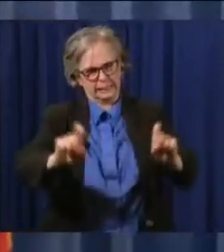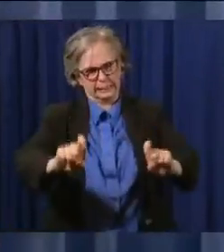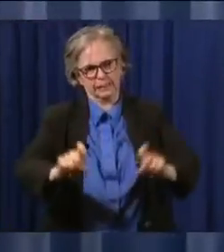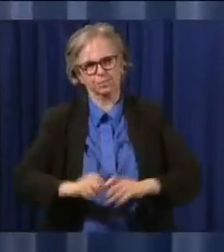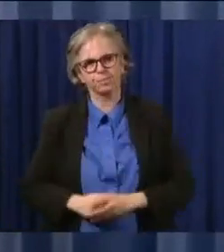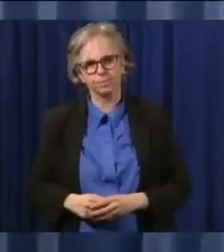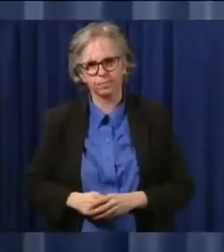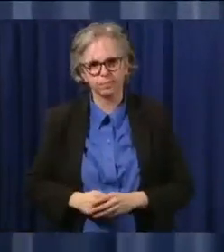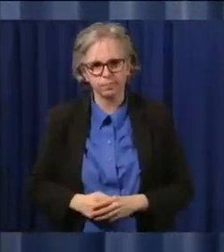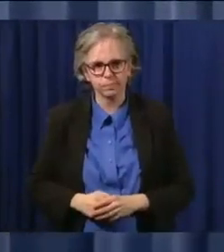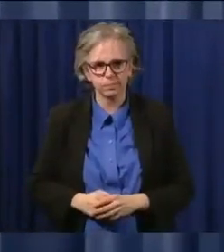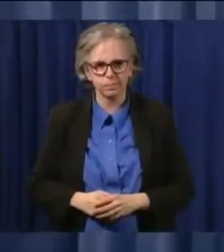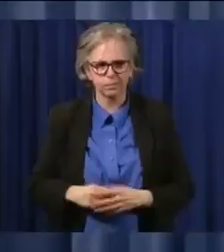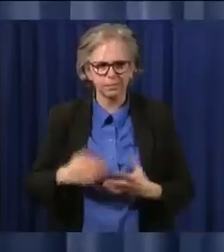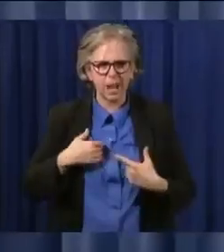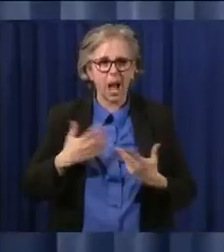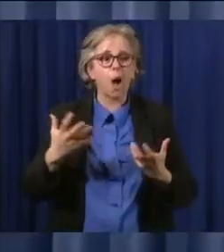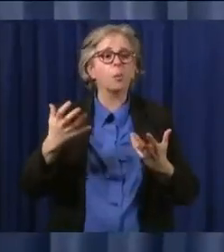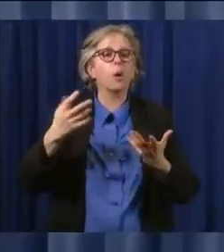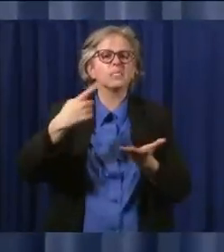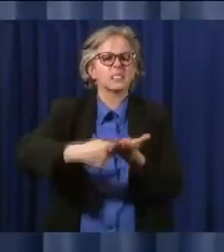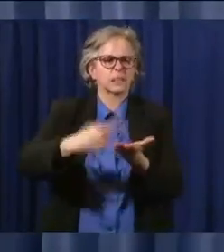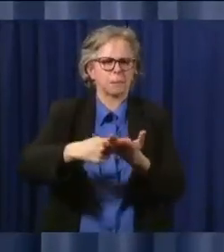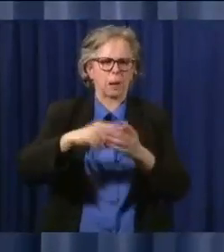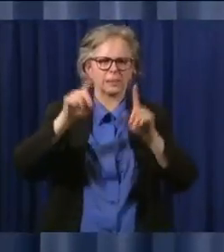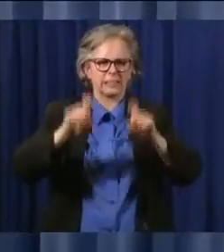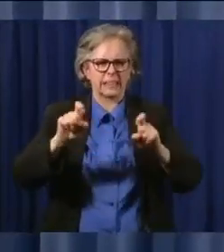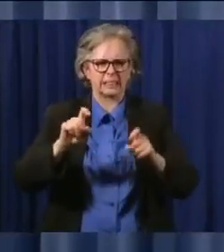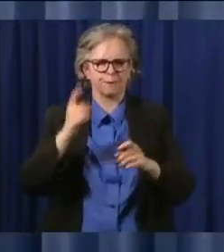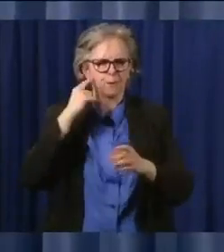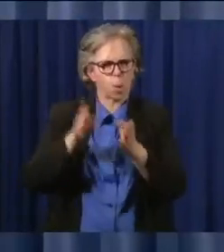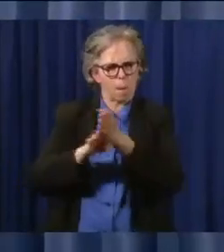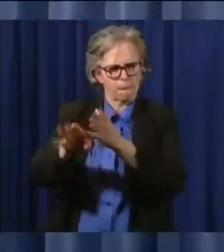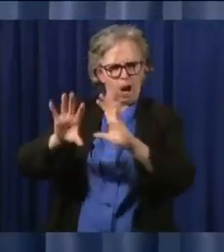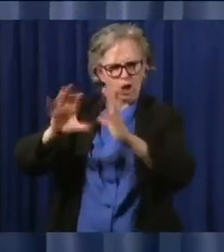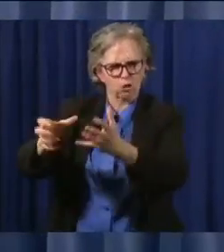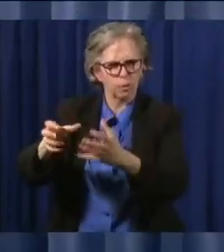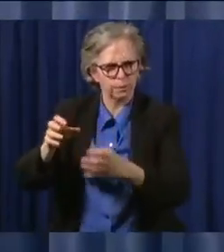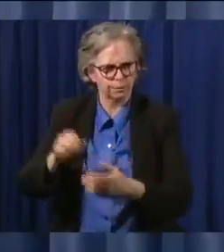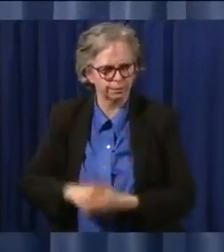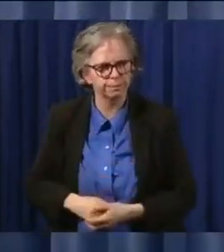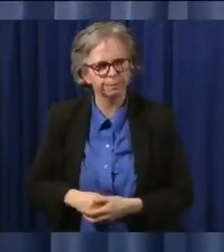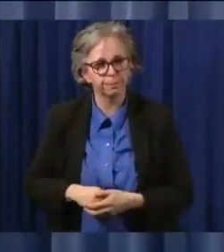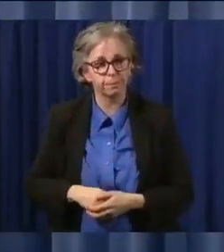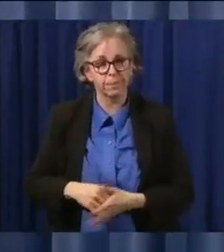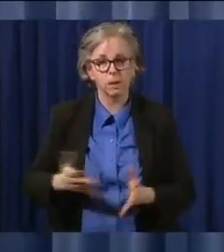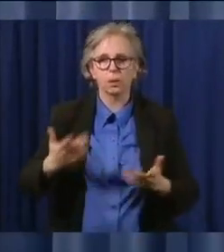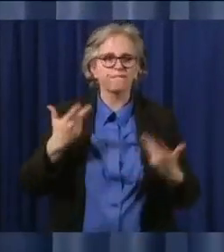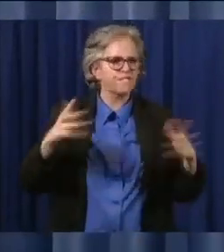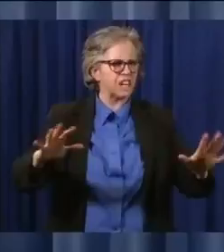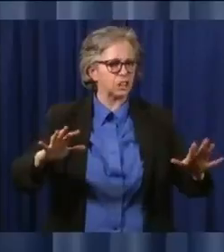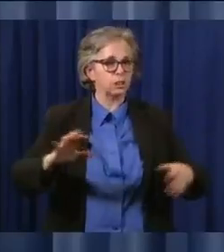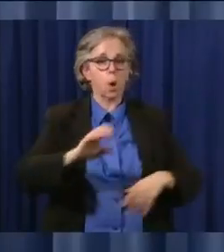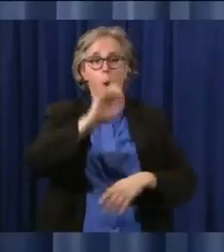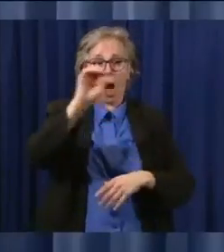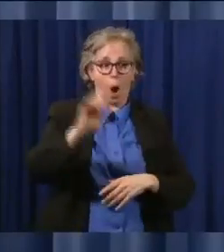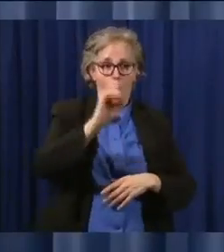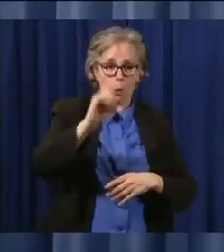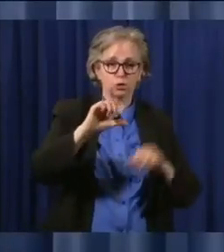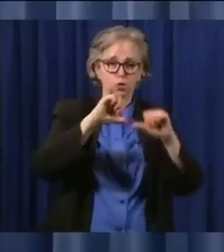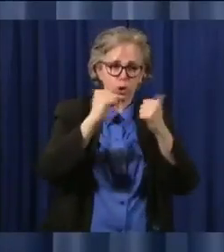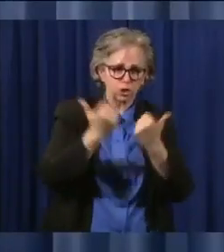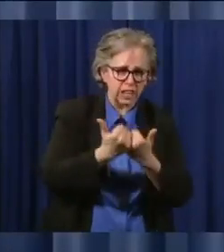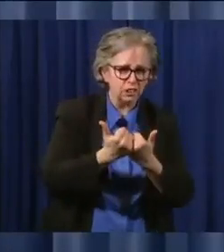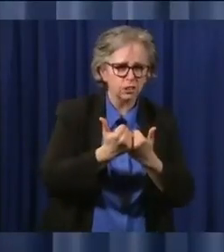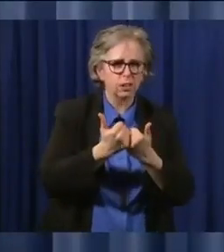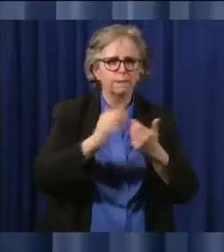in our minority communities. To expand access to testing, we have partnered with the Ohio Association of Community Health Centers.